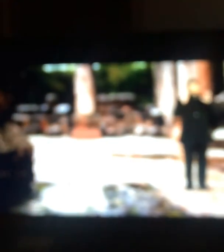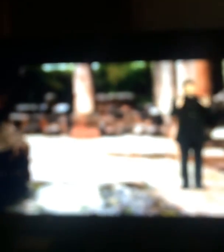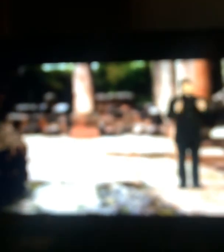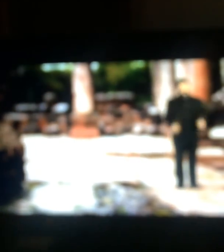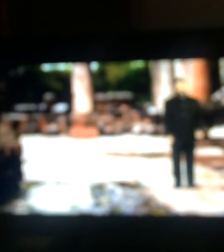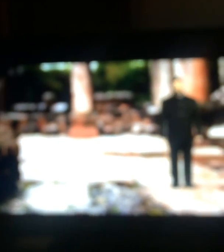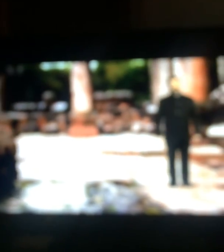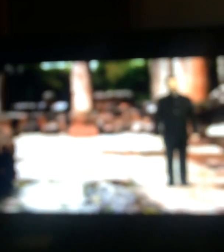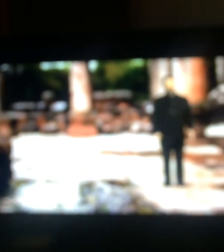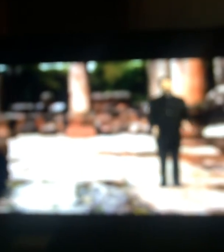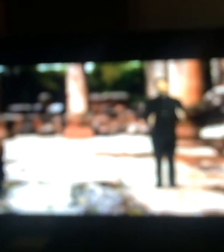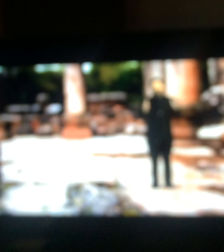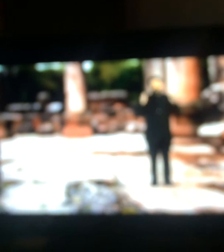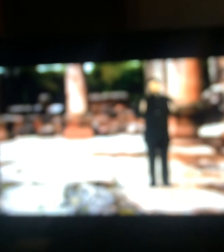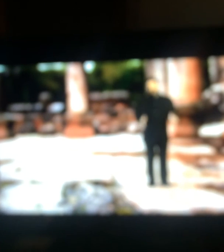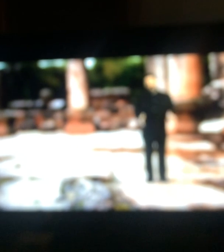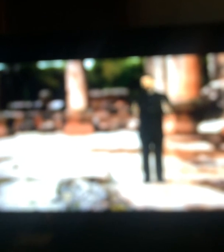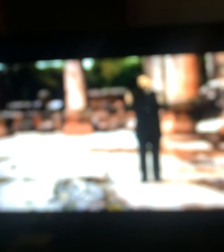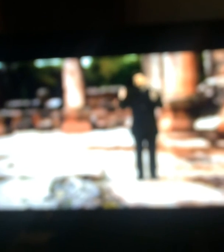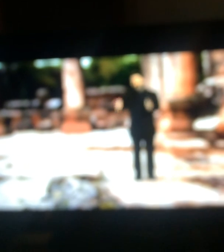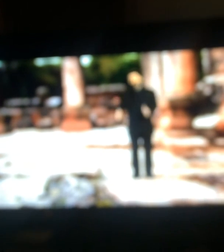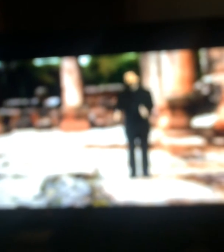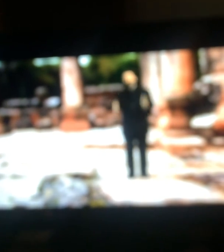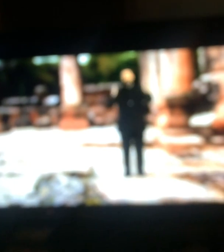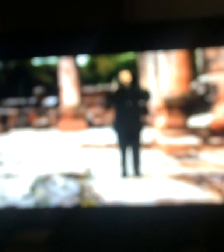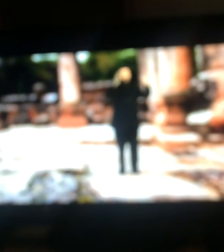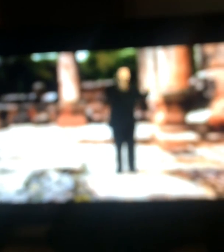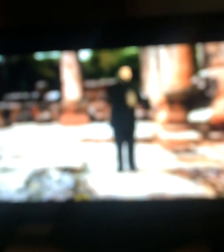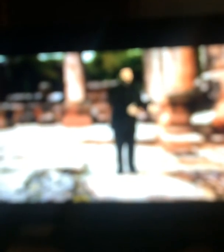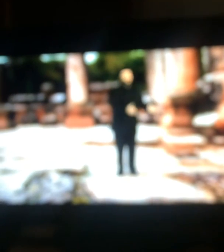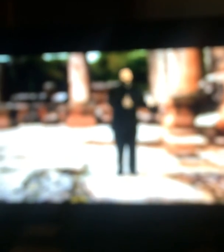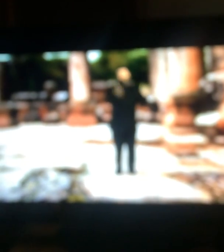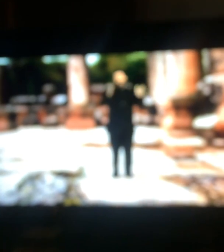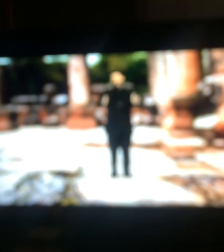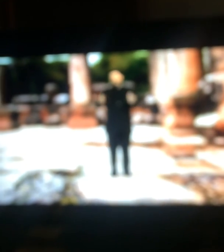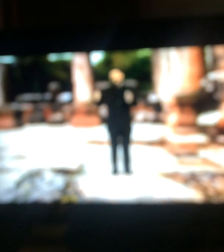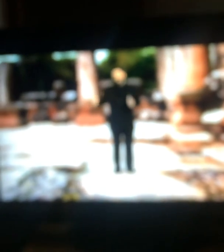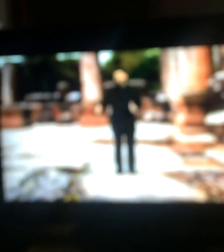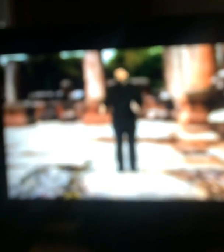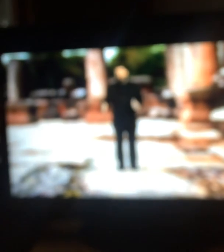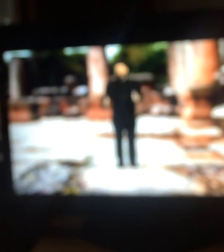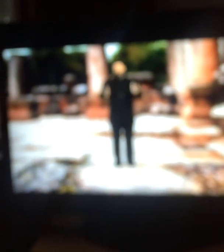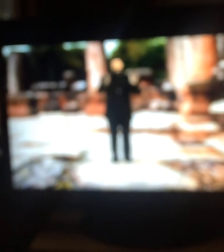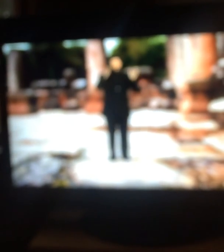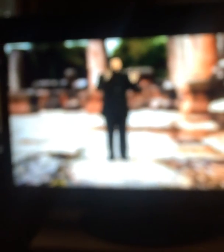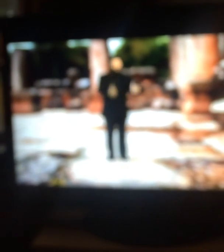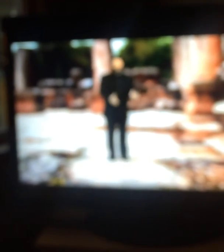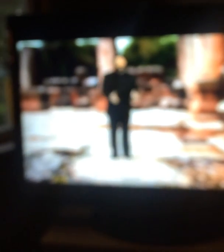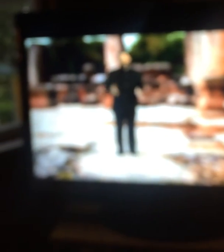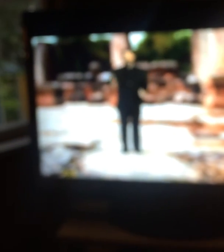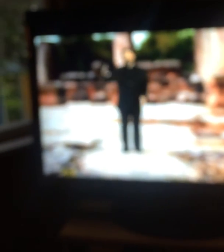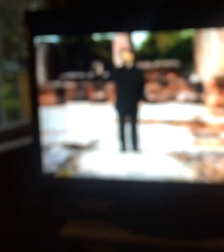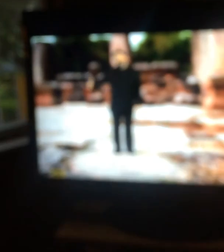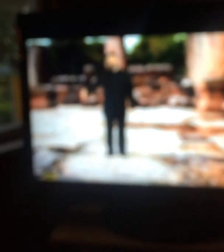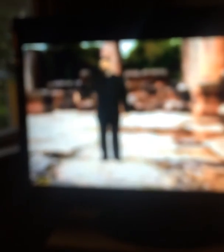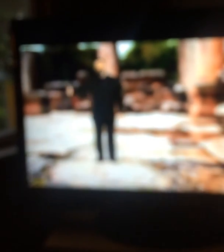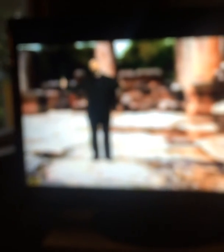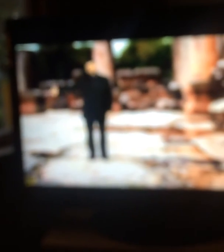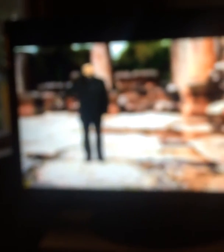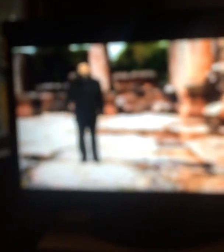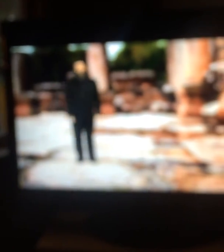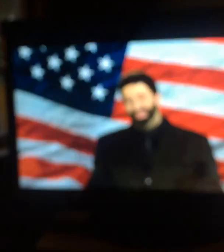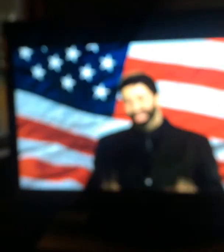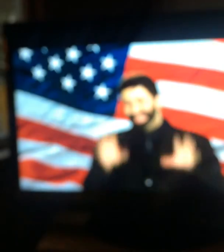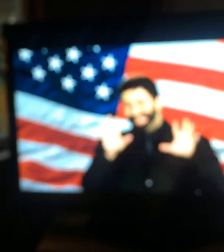But what he says is, America will follow the course of ancient Israel, which was the course to national